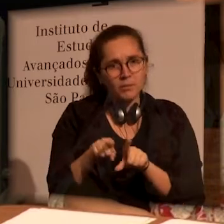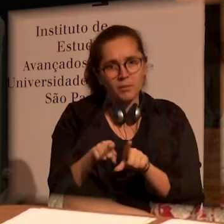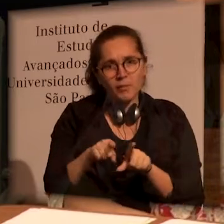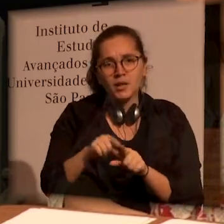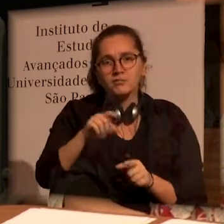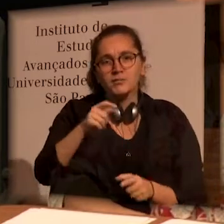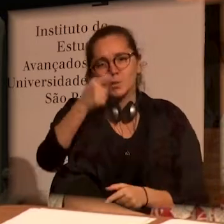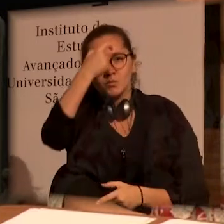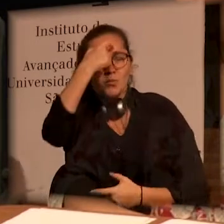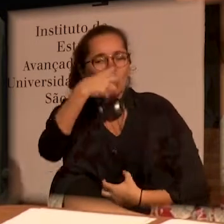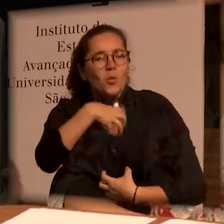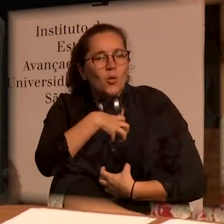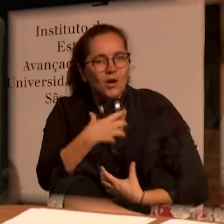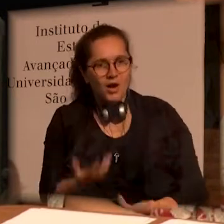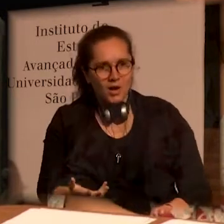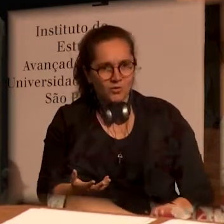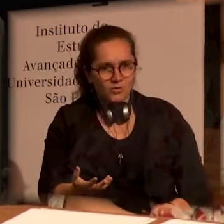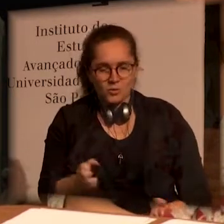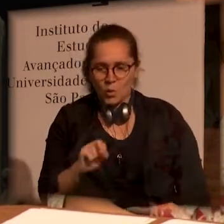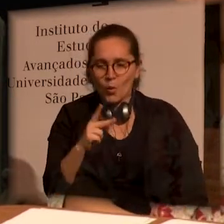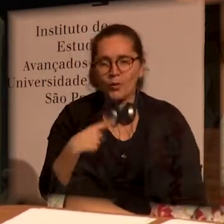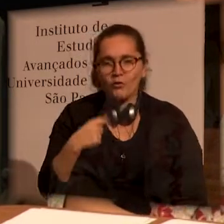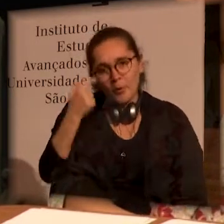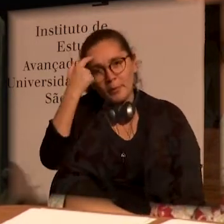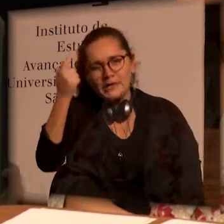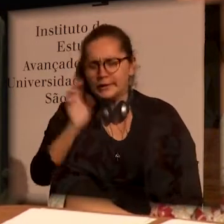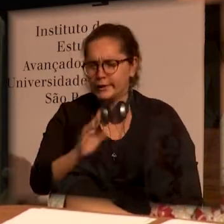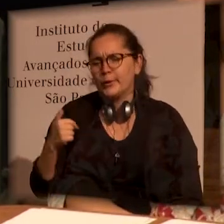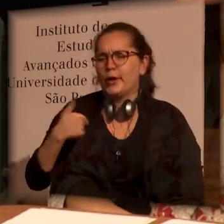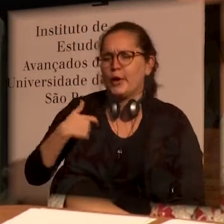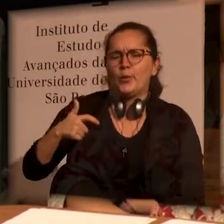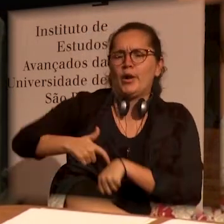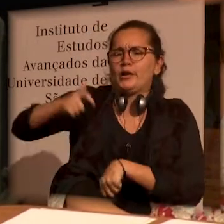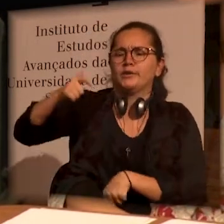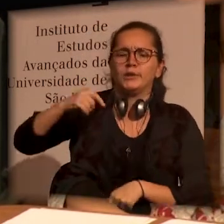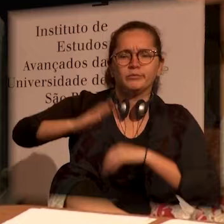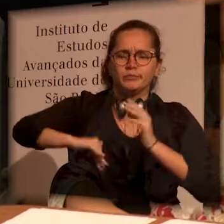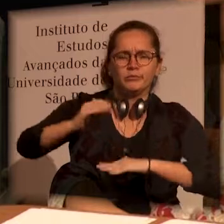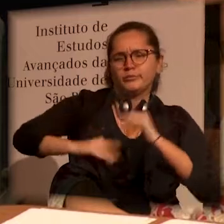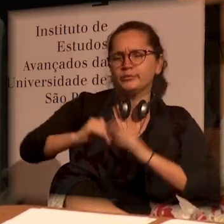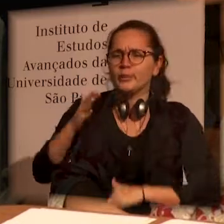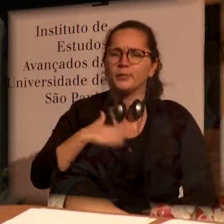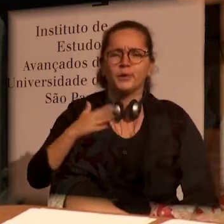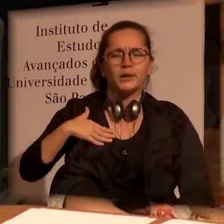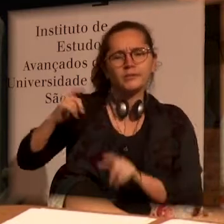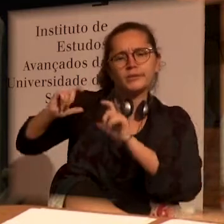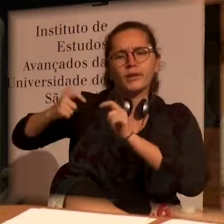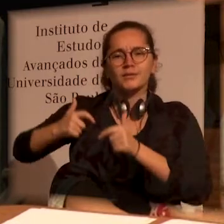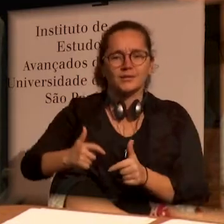also apply to the natural sciences because natural sciences should also have principles.